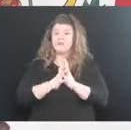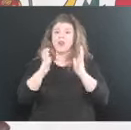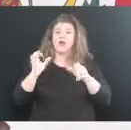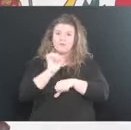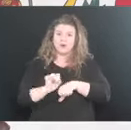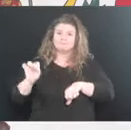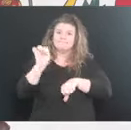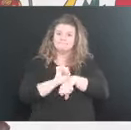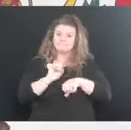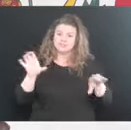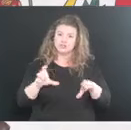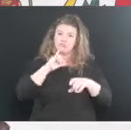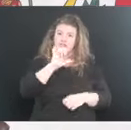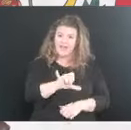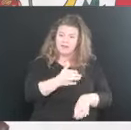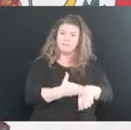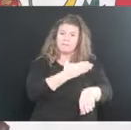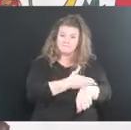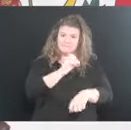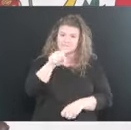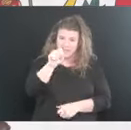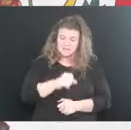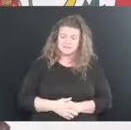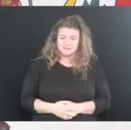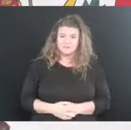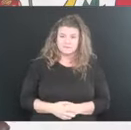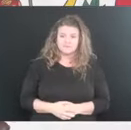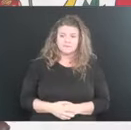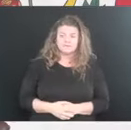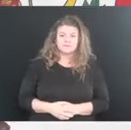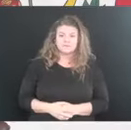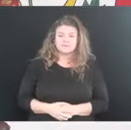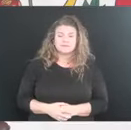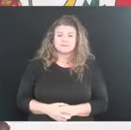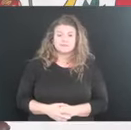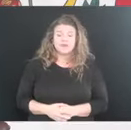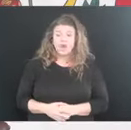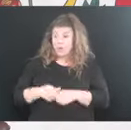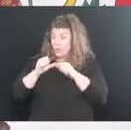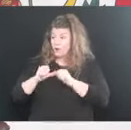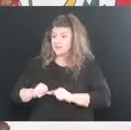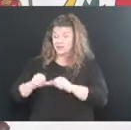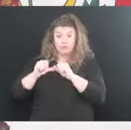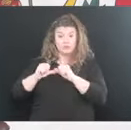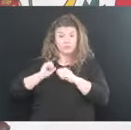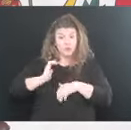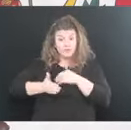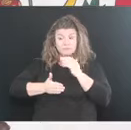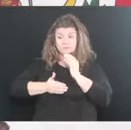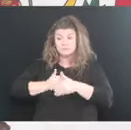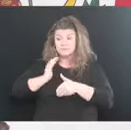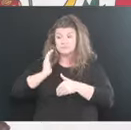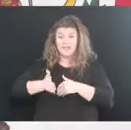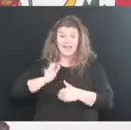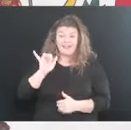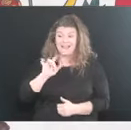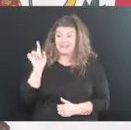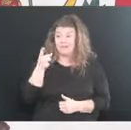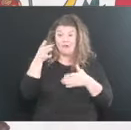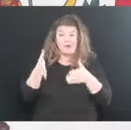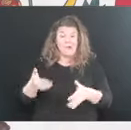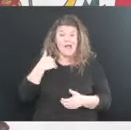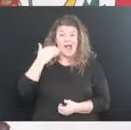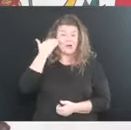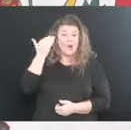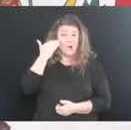to do with all of that. You know, uh, we continue to move north. That's the only way that I know to go.